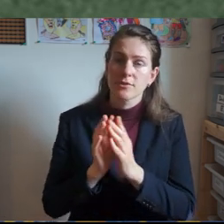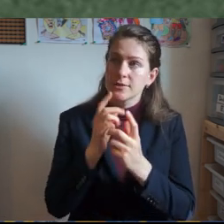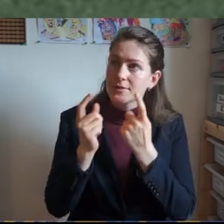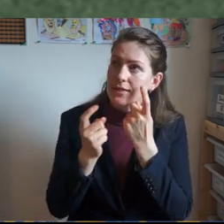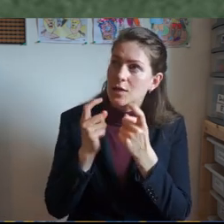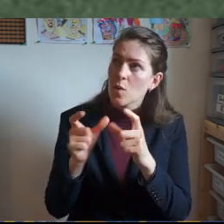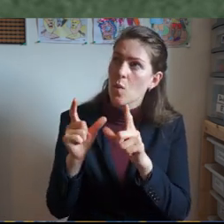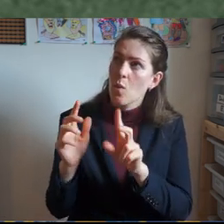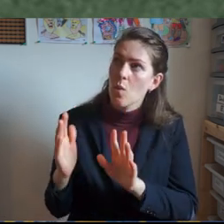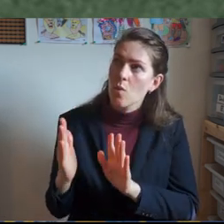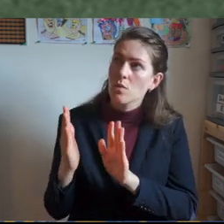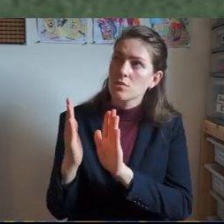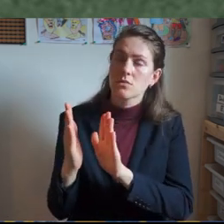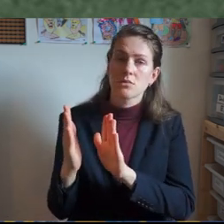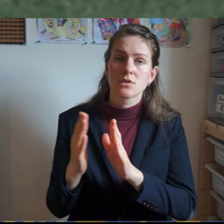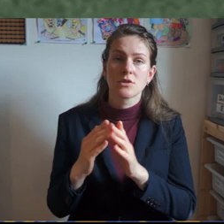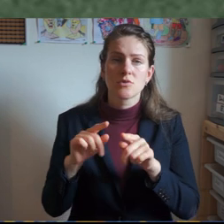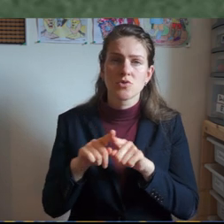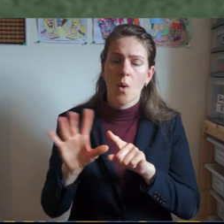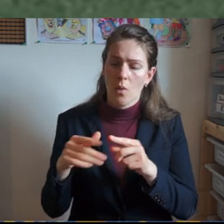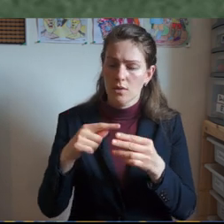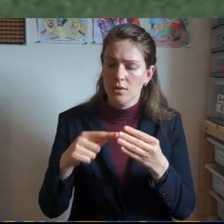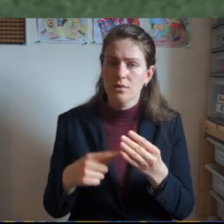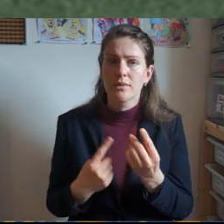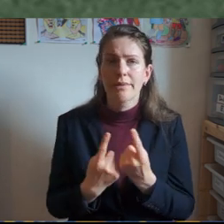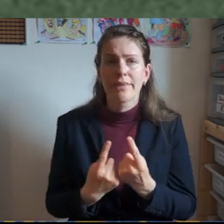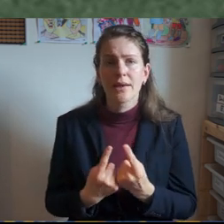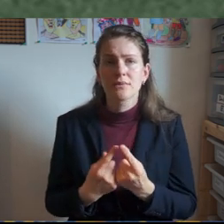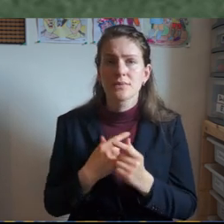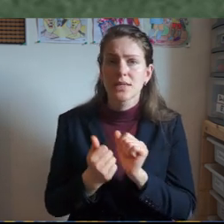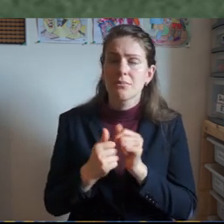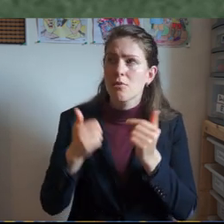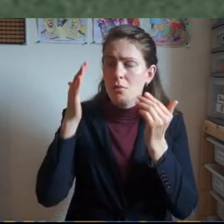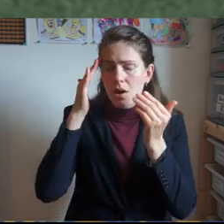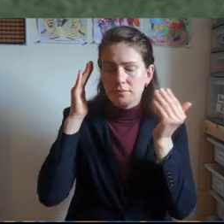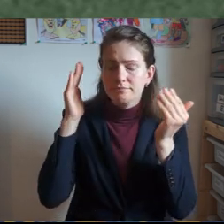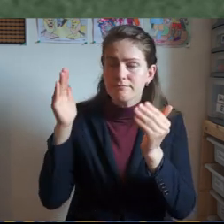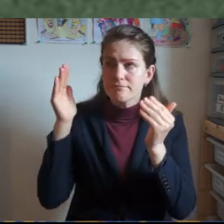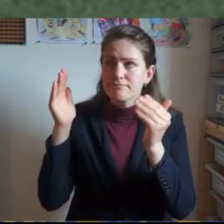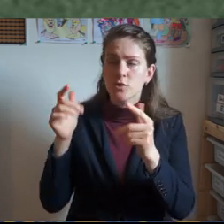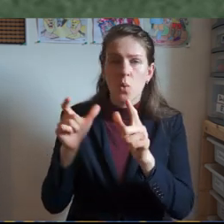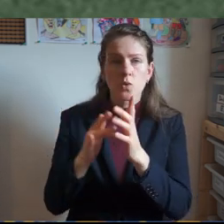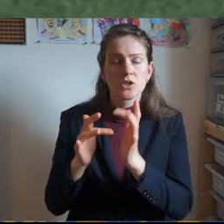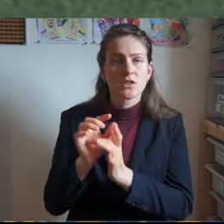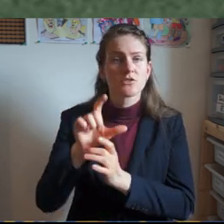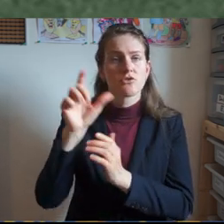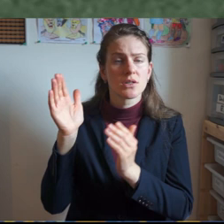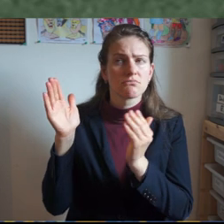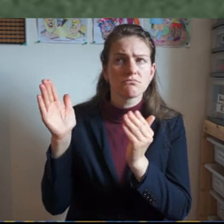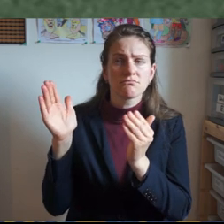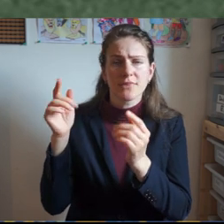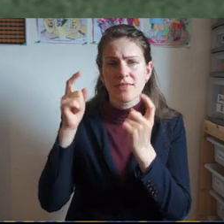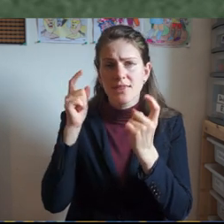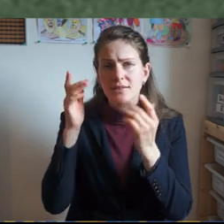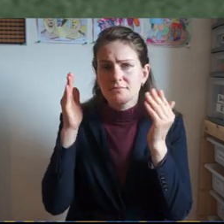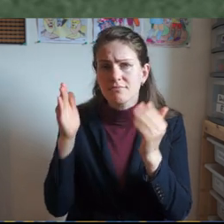things that keep our minds on the Lord Jesus Christ and so we remember the Sabbath day and we honour